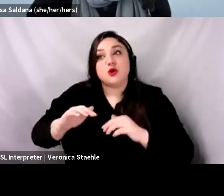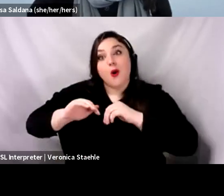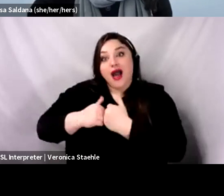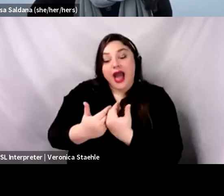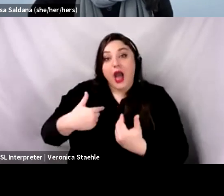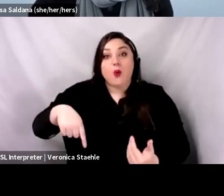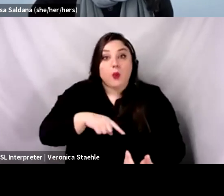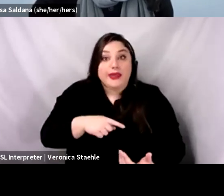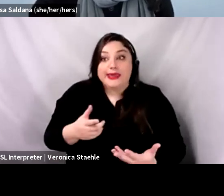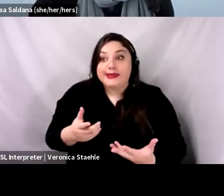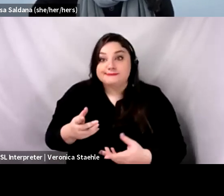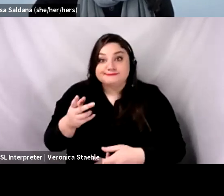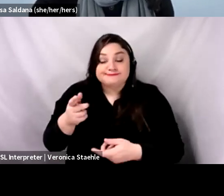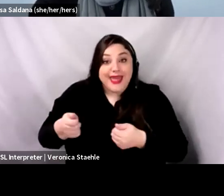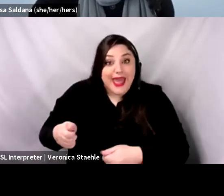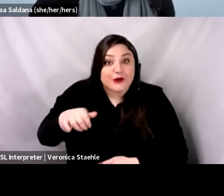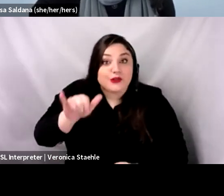a bit of an open question at this point.